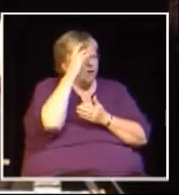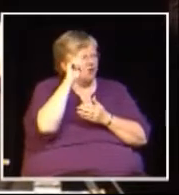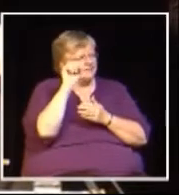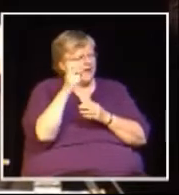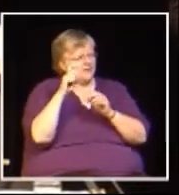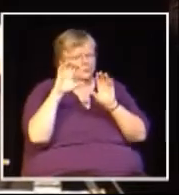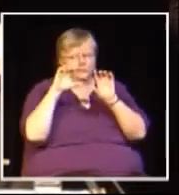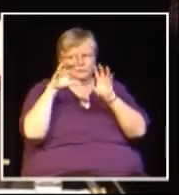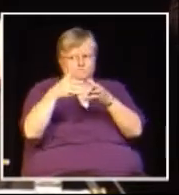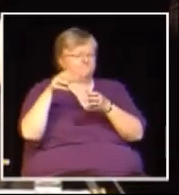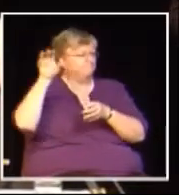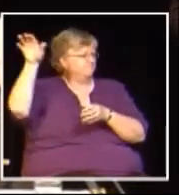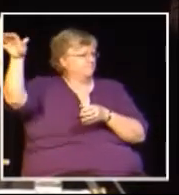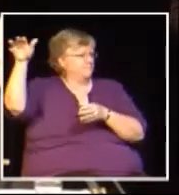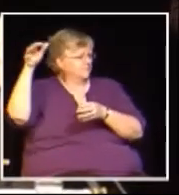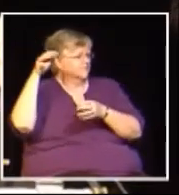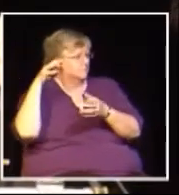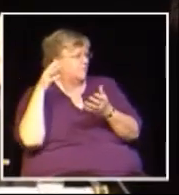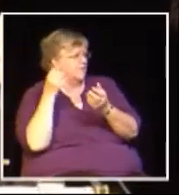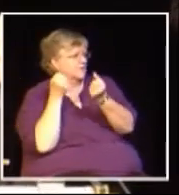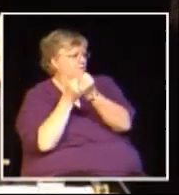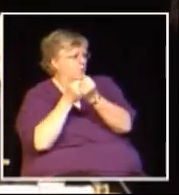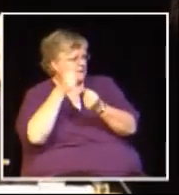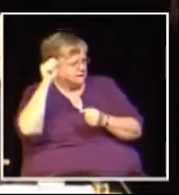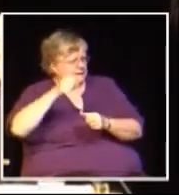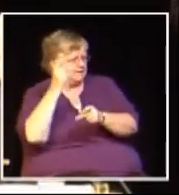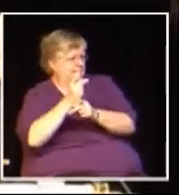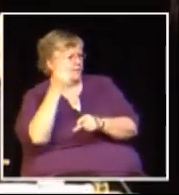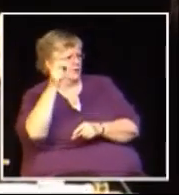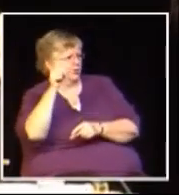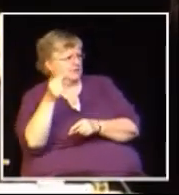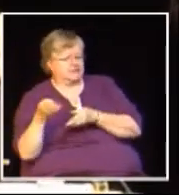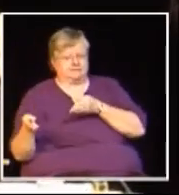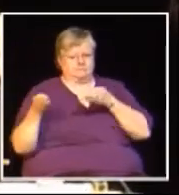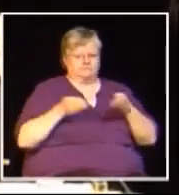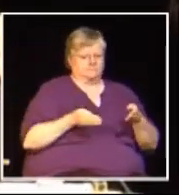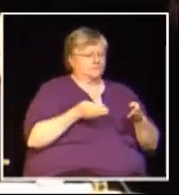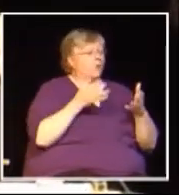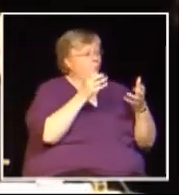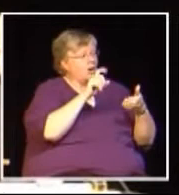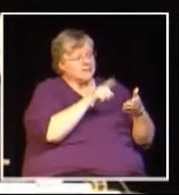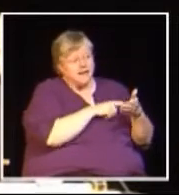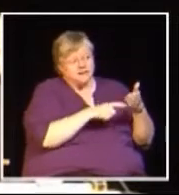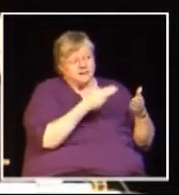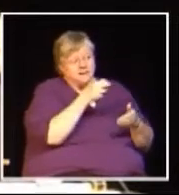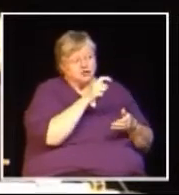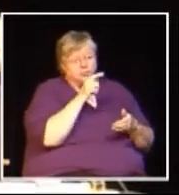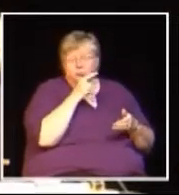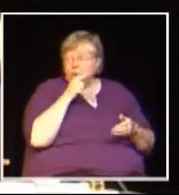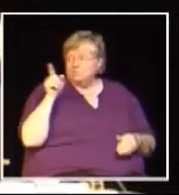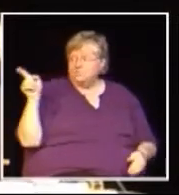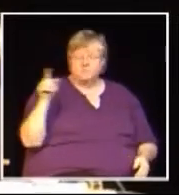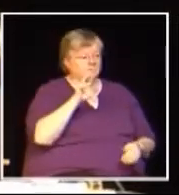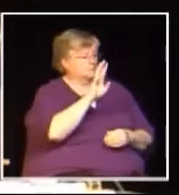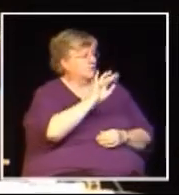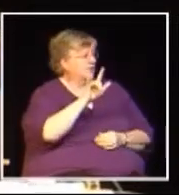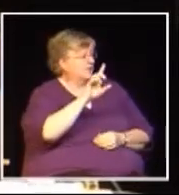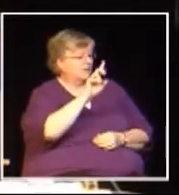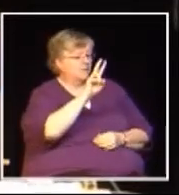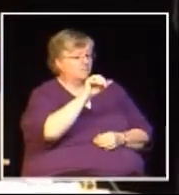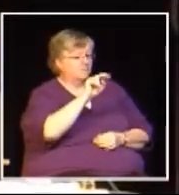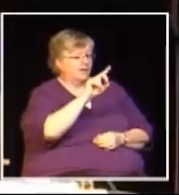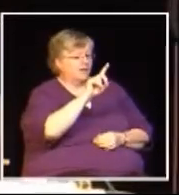a member of the Okanagan Kootenay Cherry Growers Association, owner of Dendy Orchards, and treasurer of the BC Agricultural